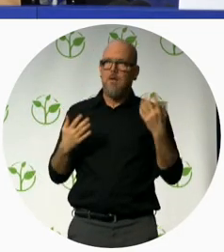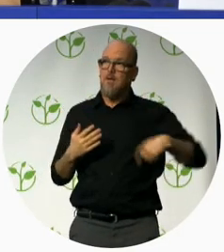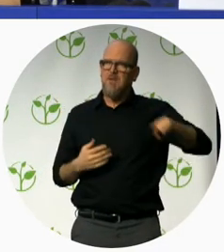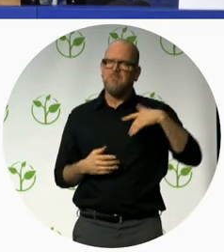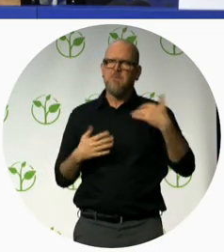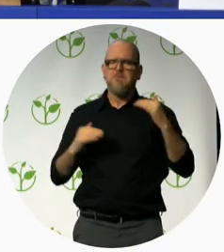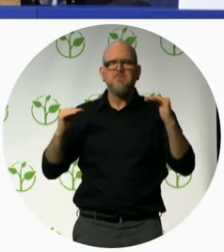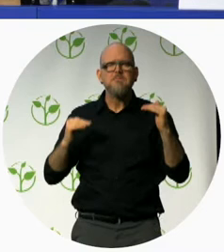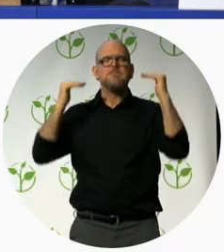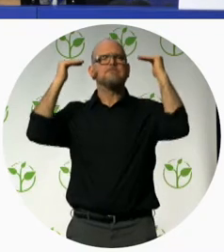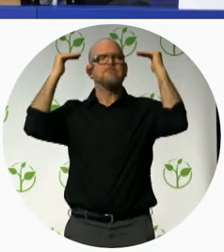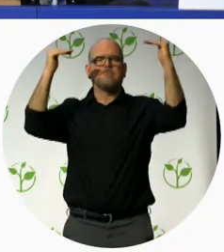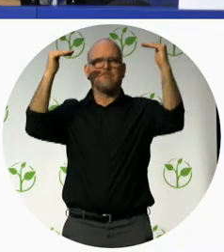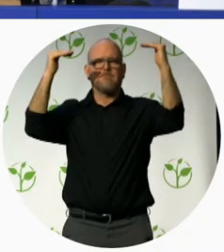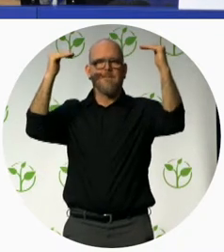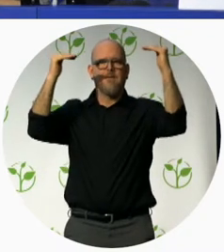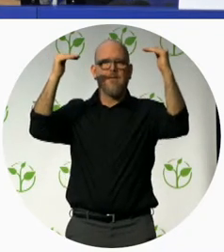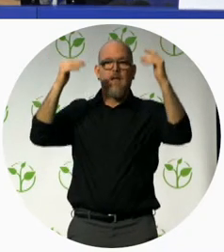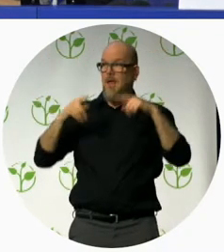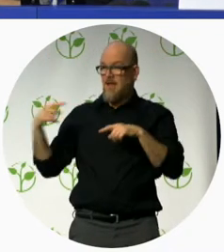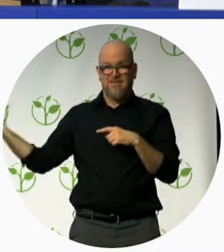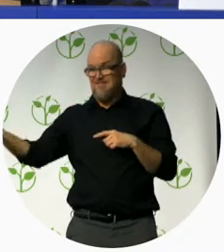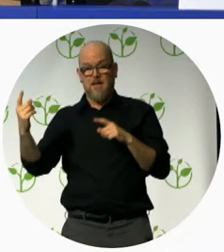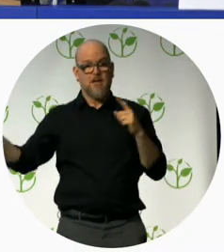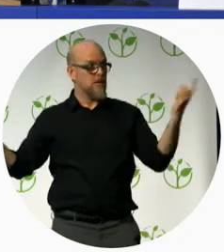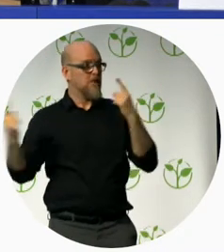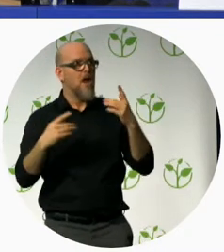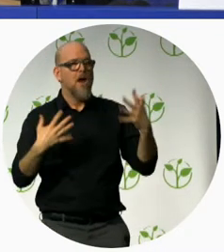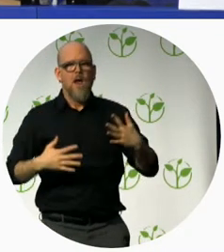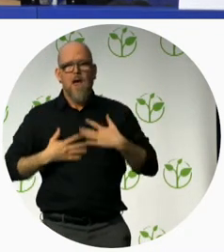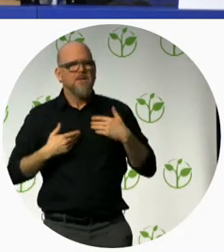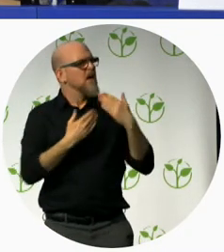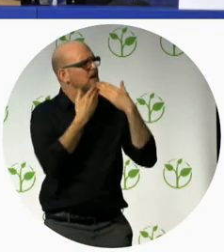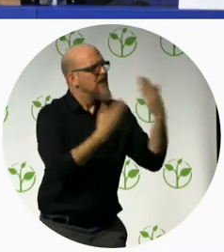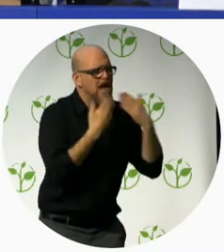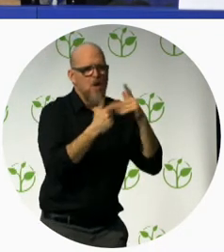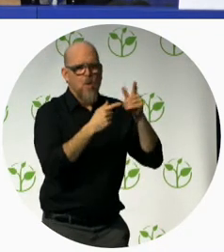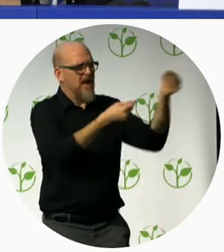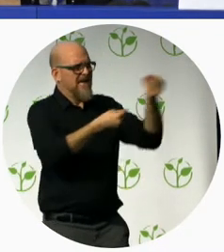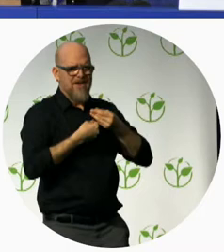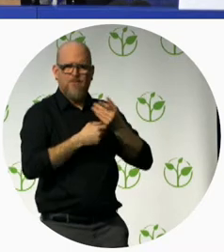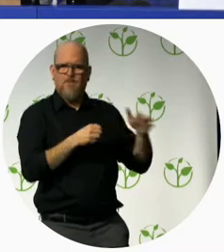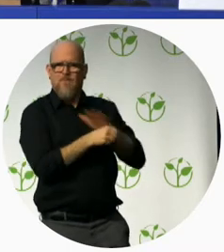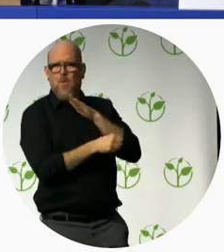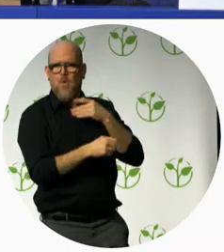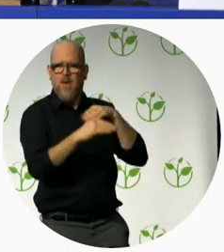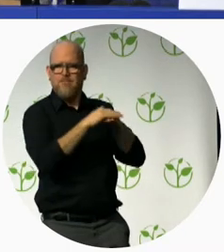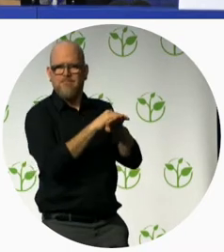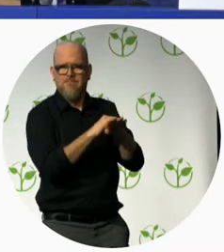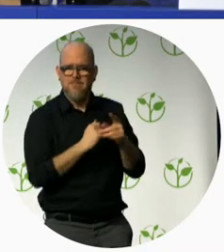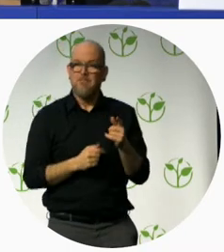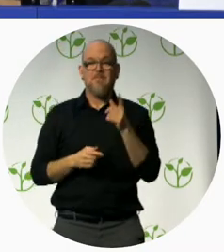once the thank you letter came from a deaf mom whose hearing daughter had to undergo an MRI test